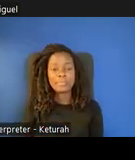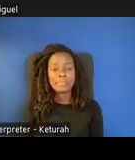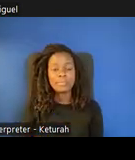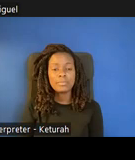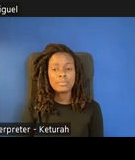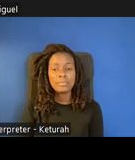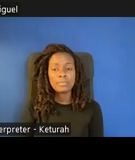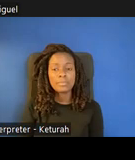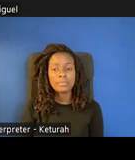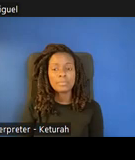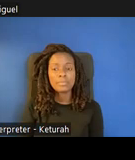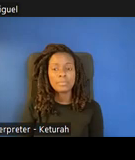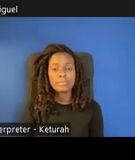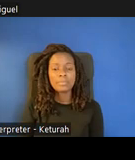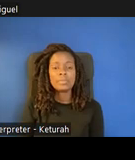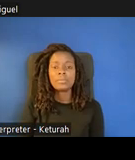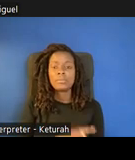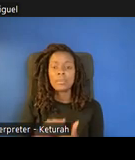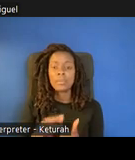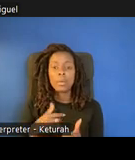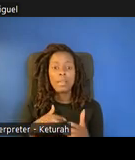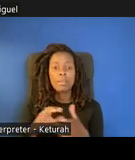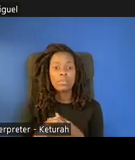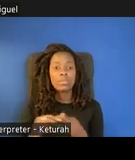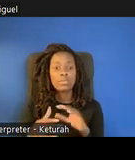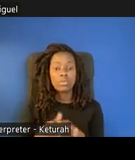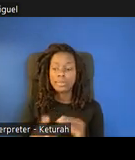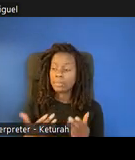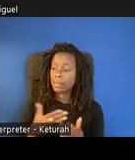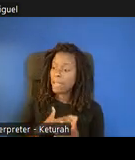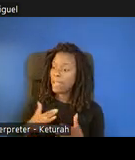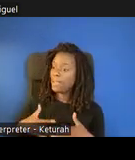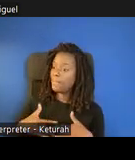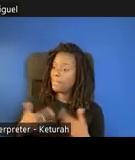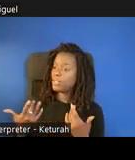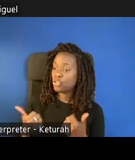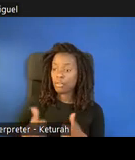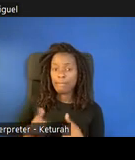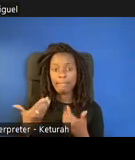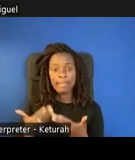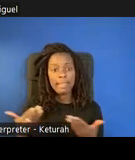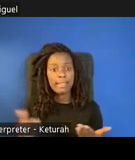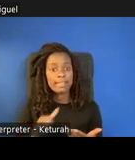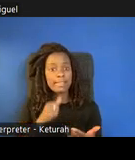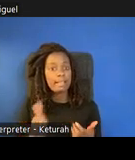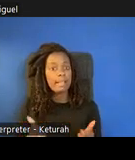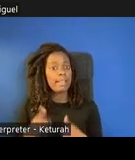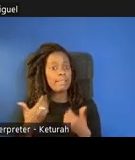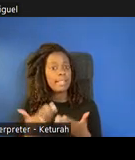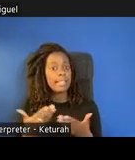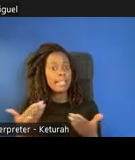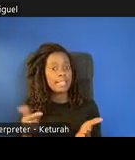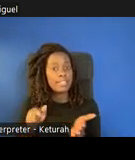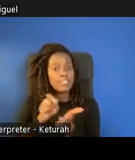going. So then we have our story, my adventure of, in this case, living and non-living things. It was written by Lynn and Brian.